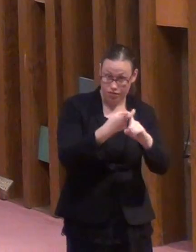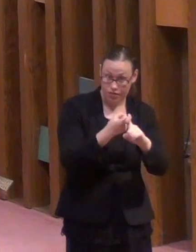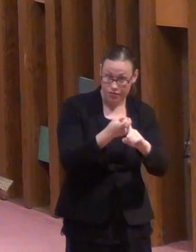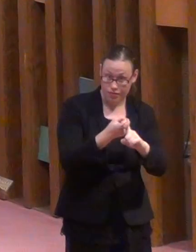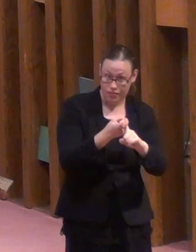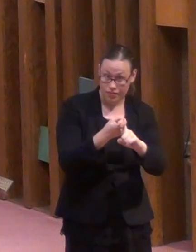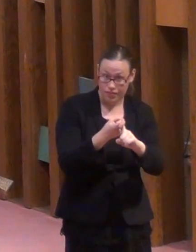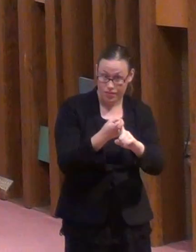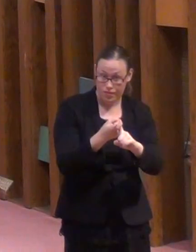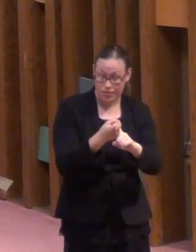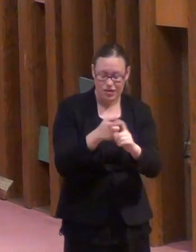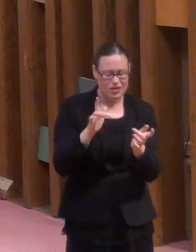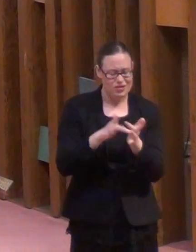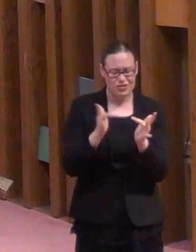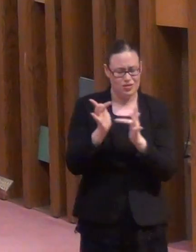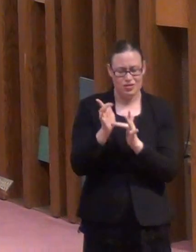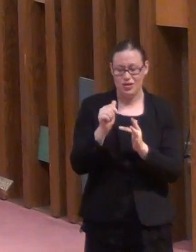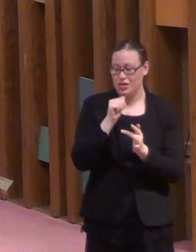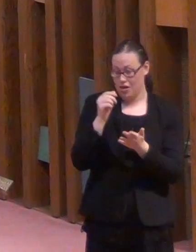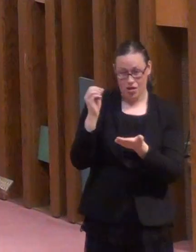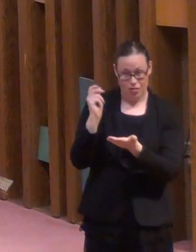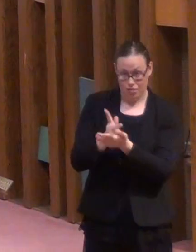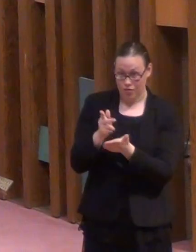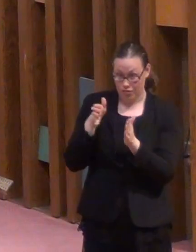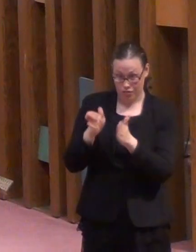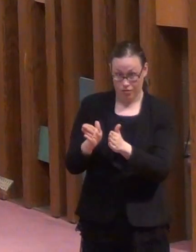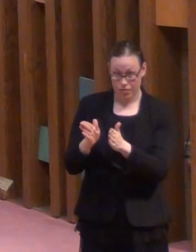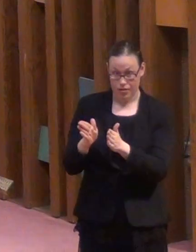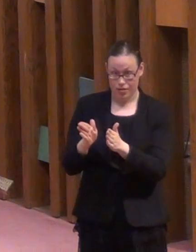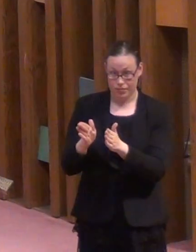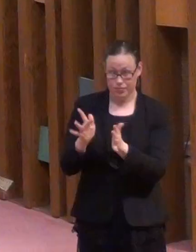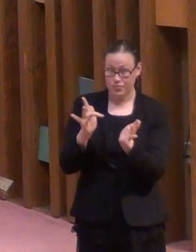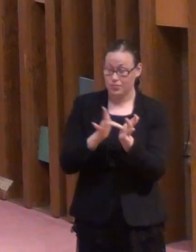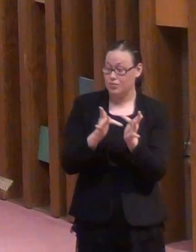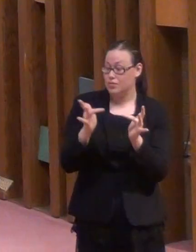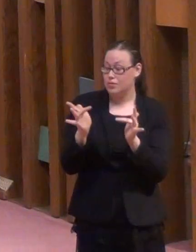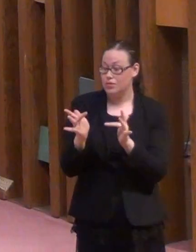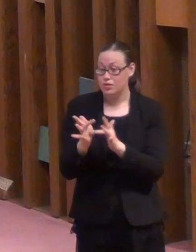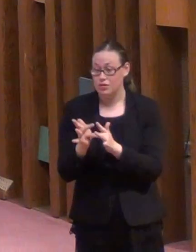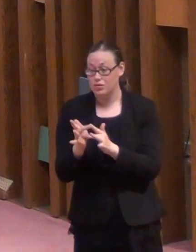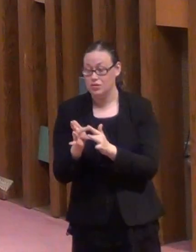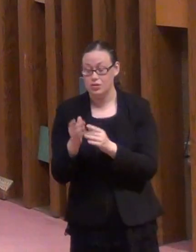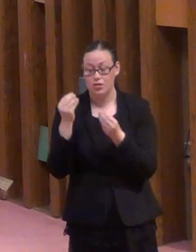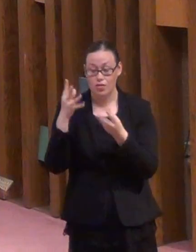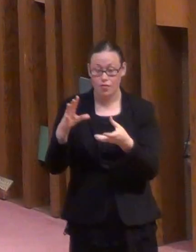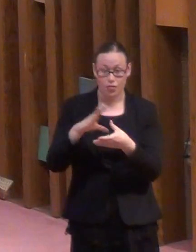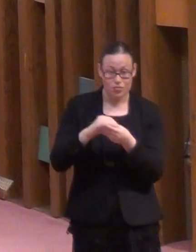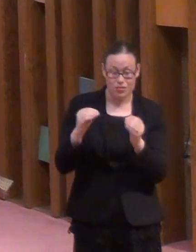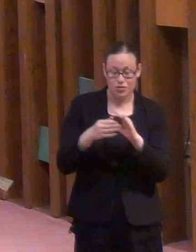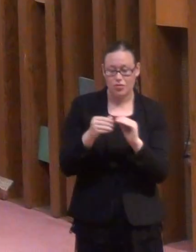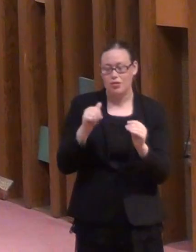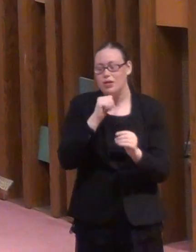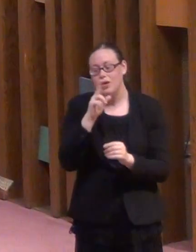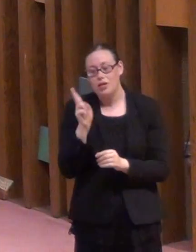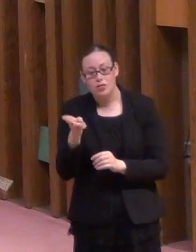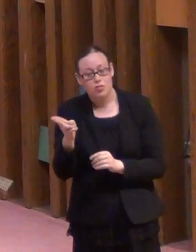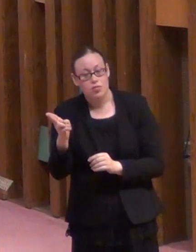Didn't approve of the way he did it. Remember, Jesus is telling this story. It's not a historical occurrence.